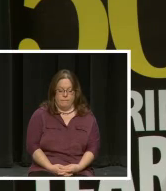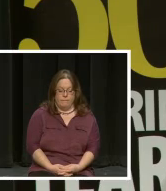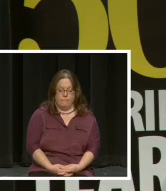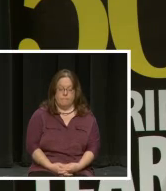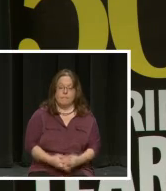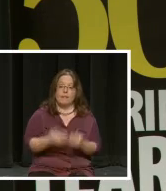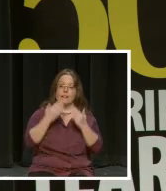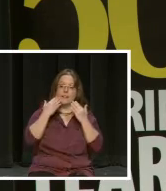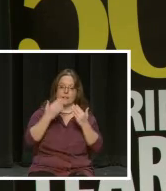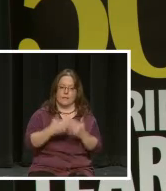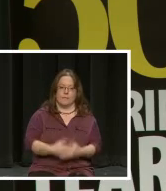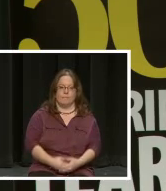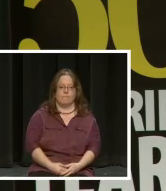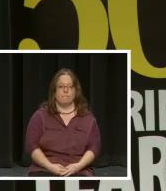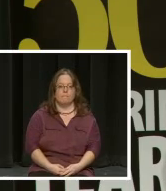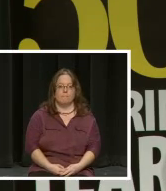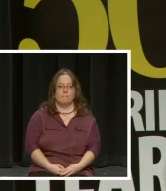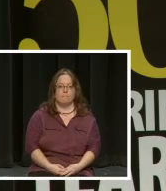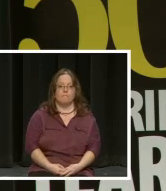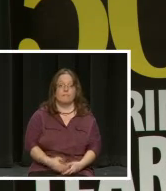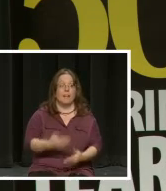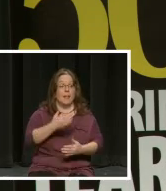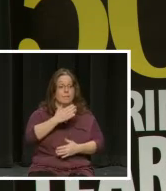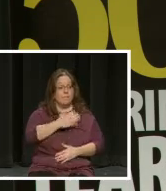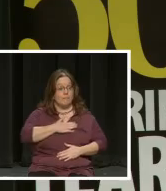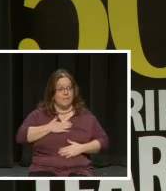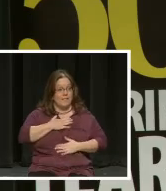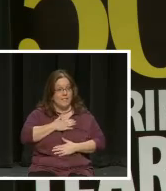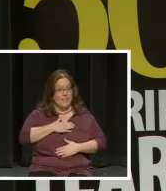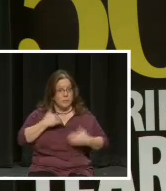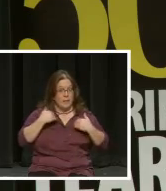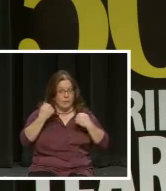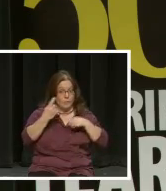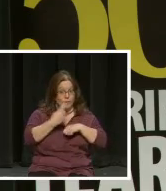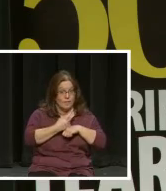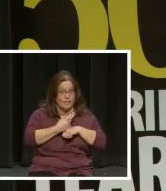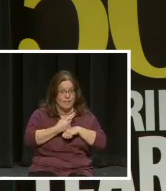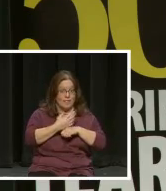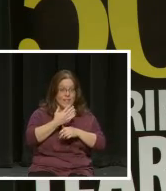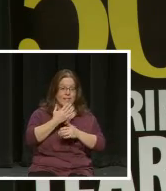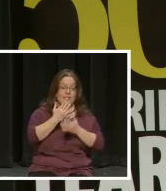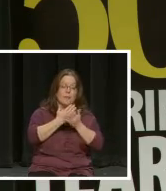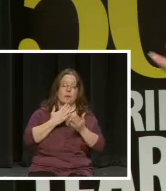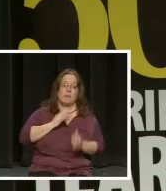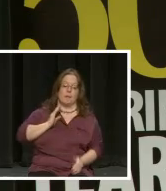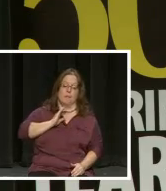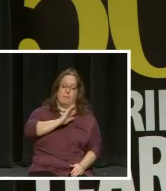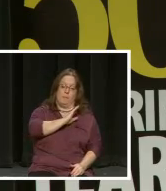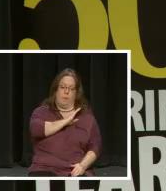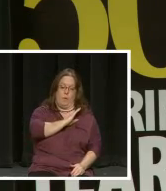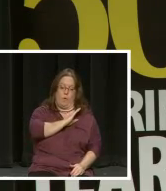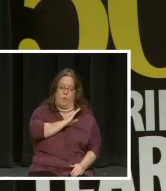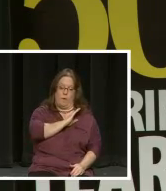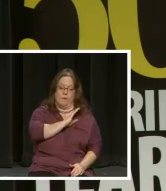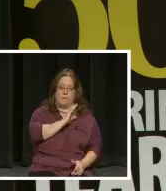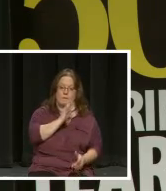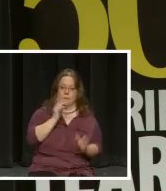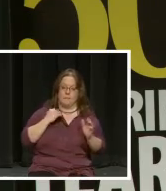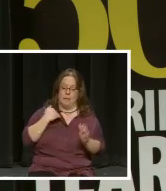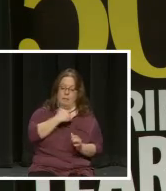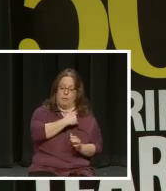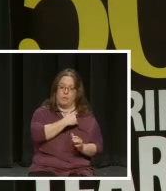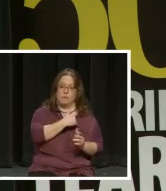Thank you. I am pleased to have with me today some of my board colleagues and I'll ask them to stand for a moment